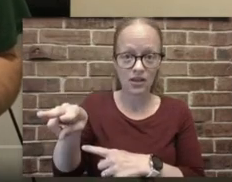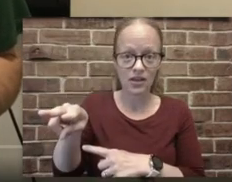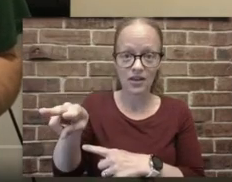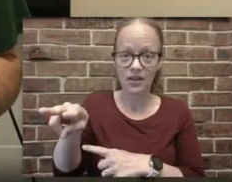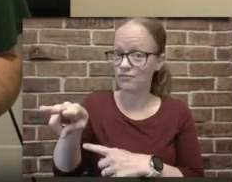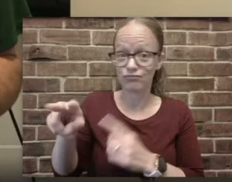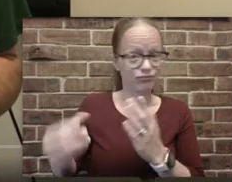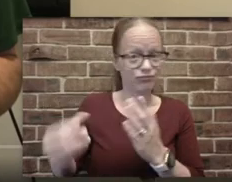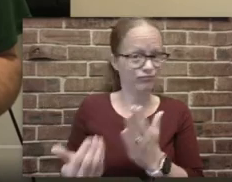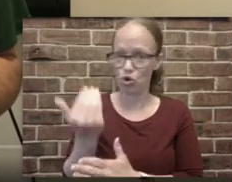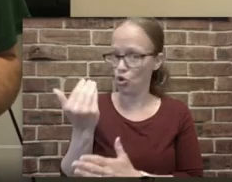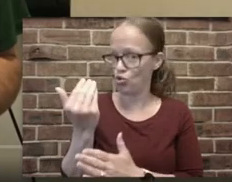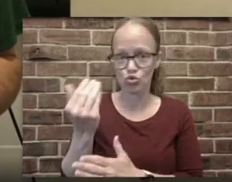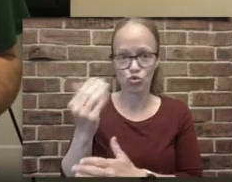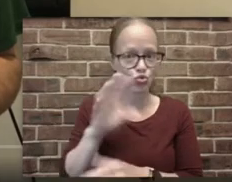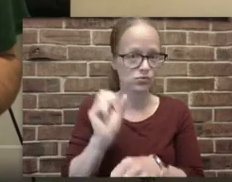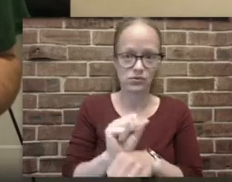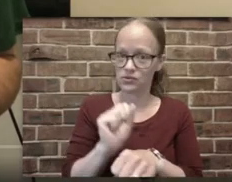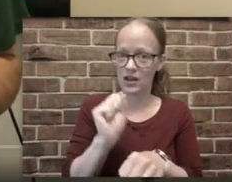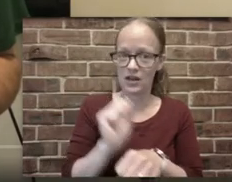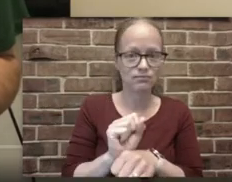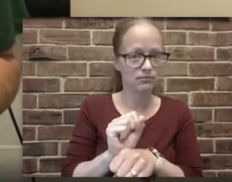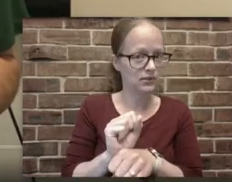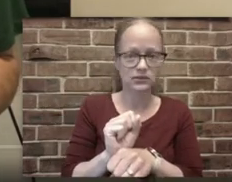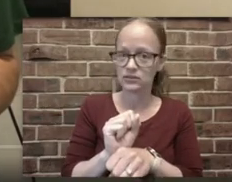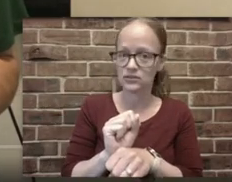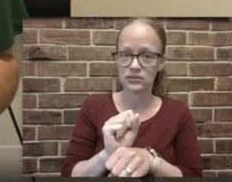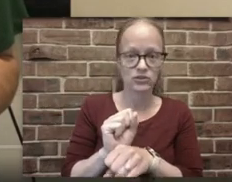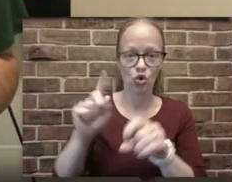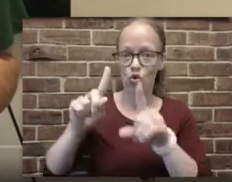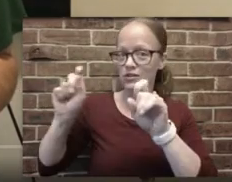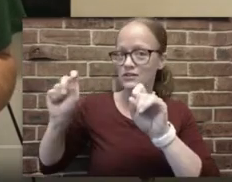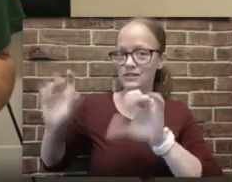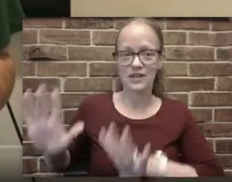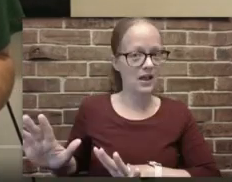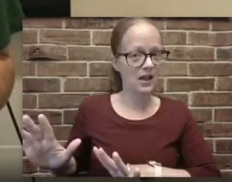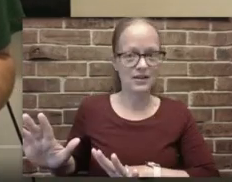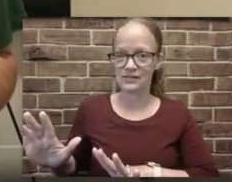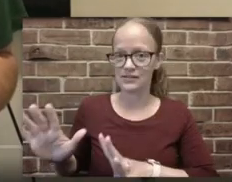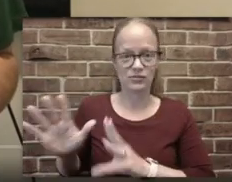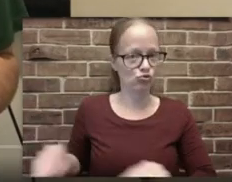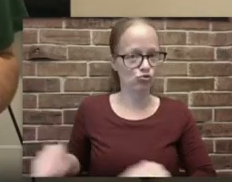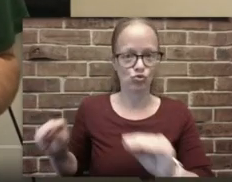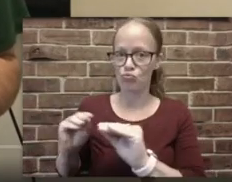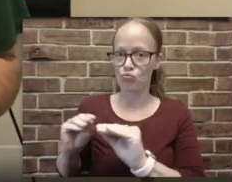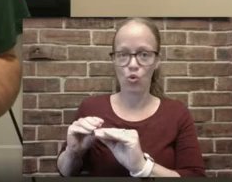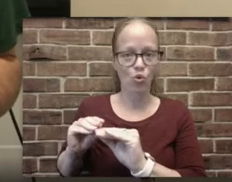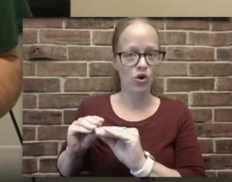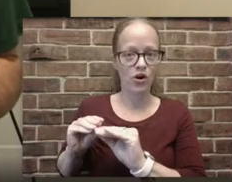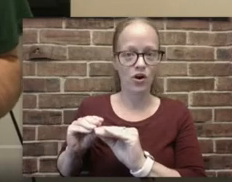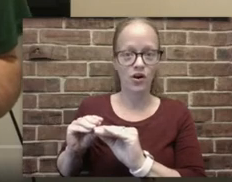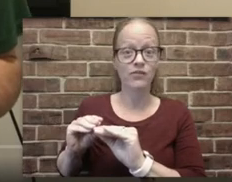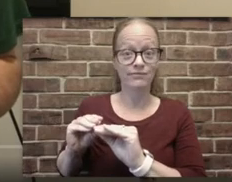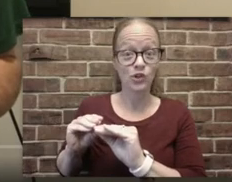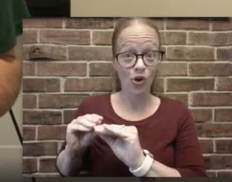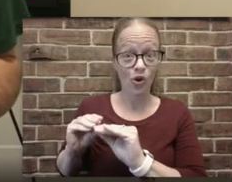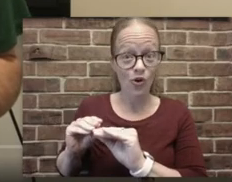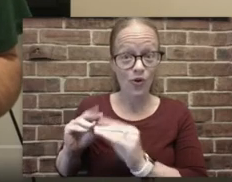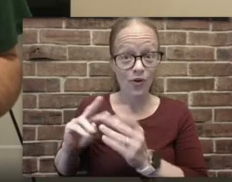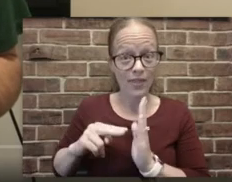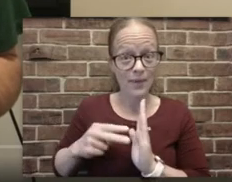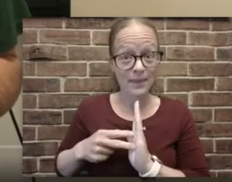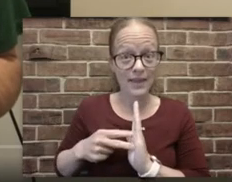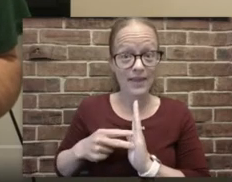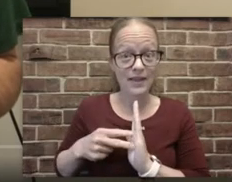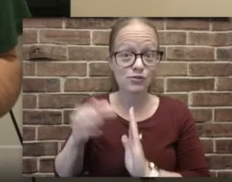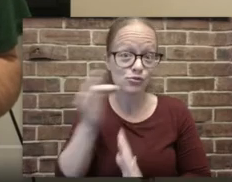or summatives or anything due after this Friday, May 22nd. So you should have an idea at